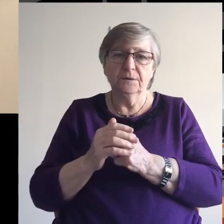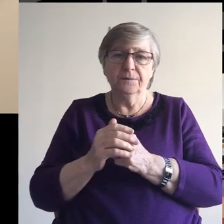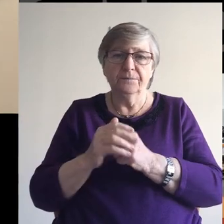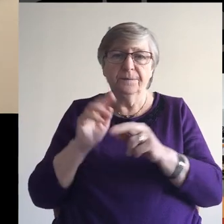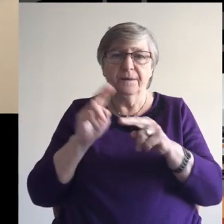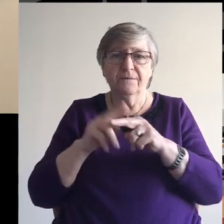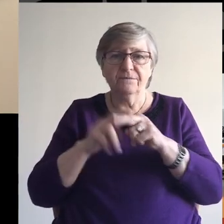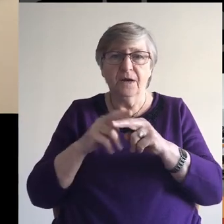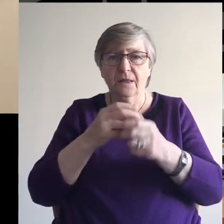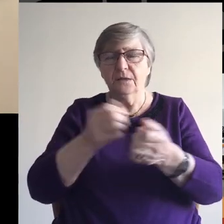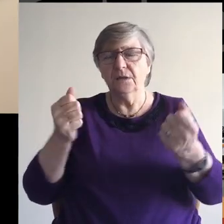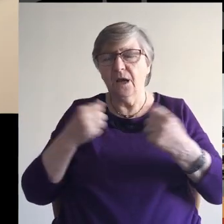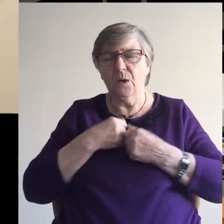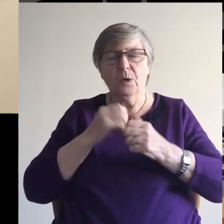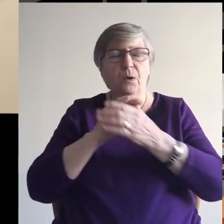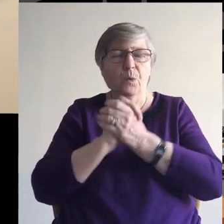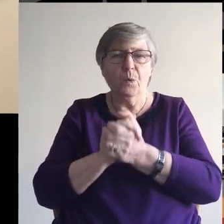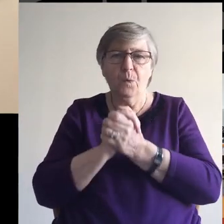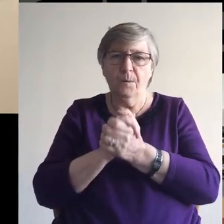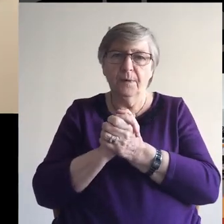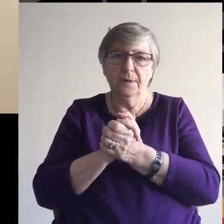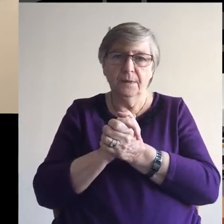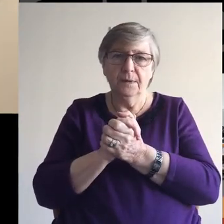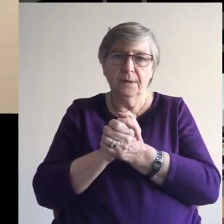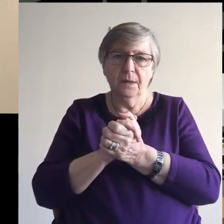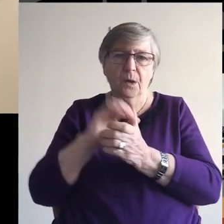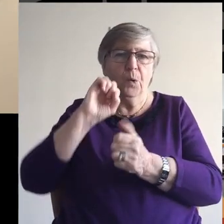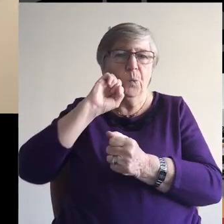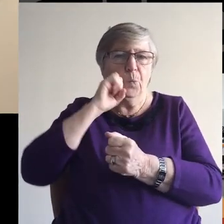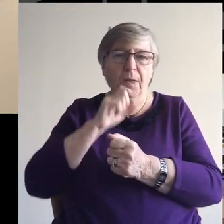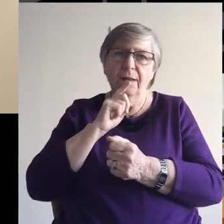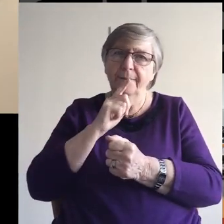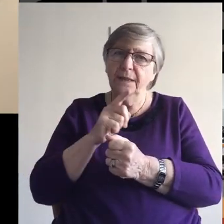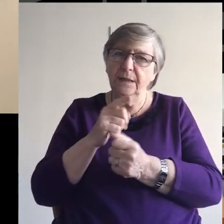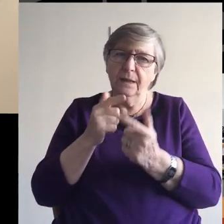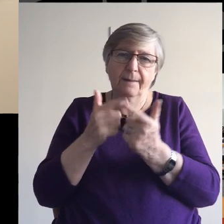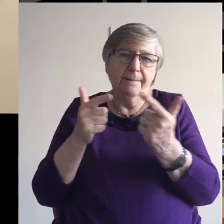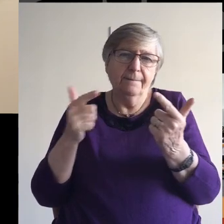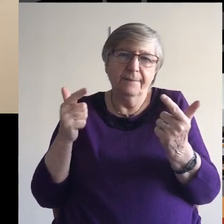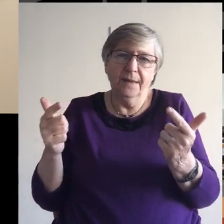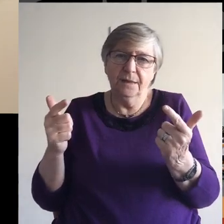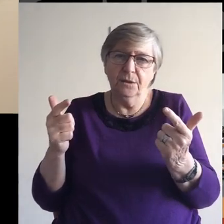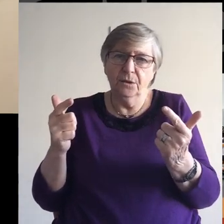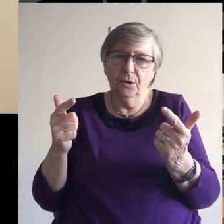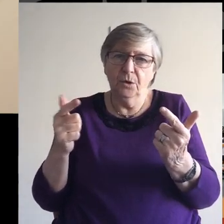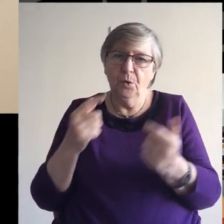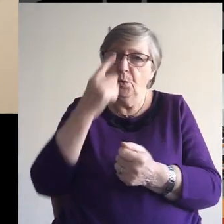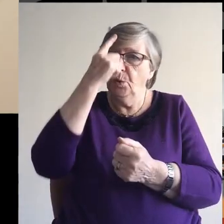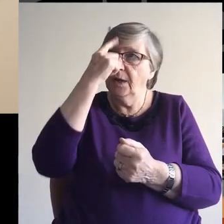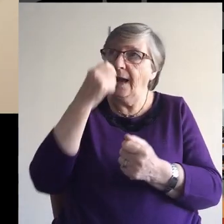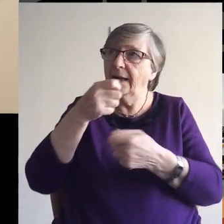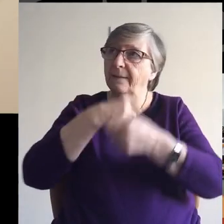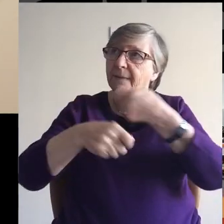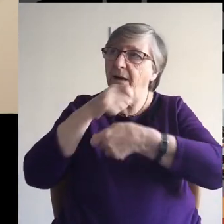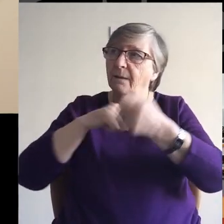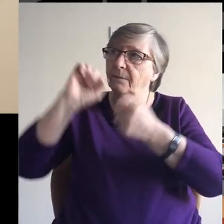Father, it's our hope that there might be many, many who could be called your children.